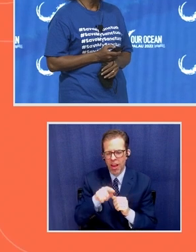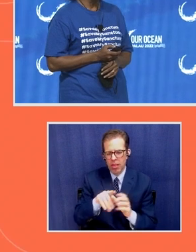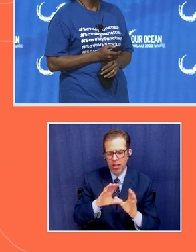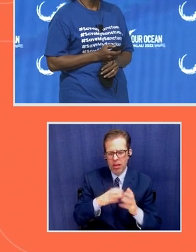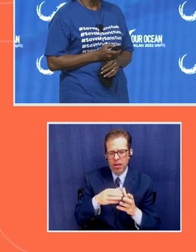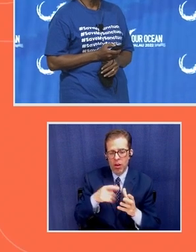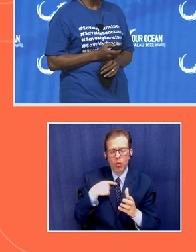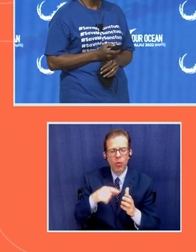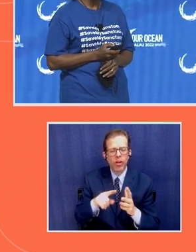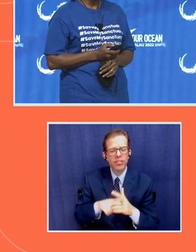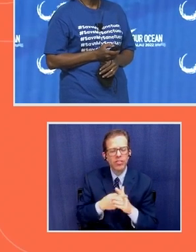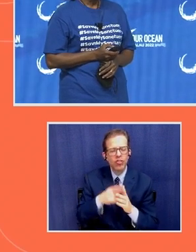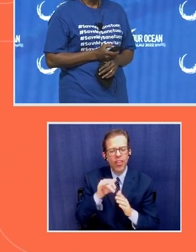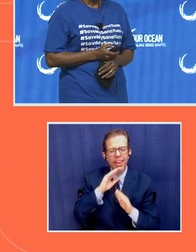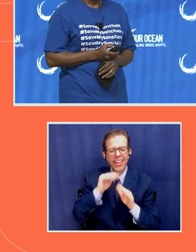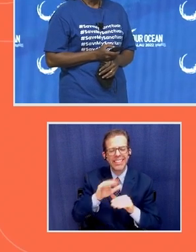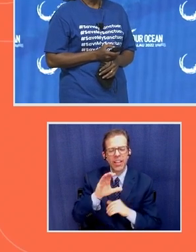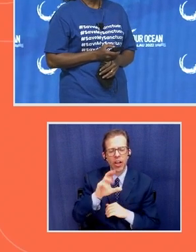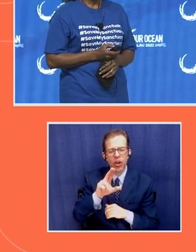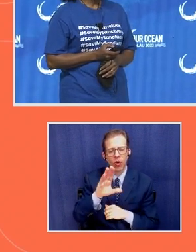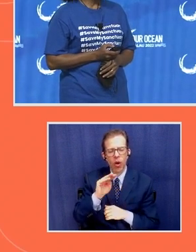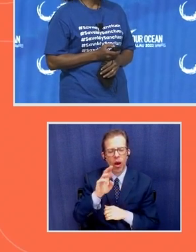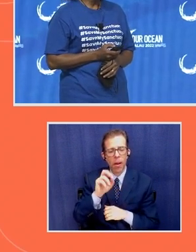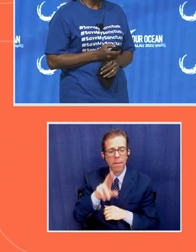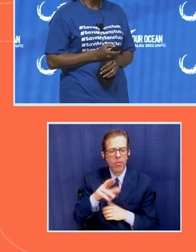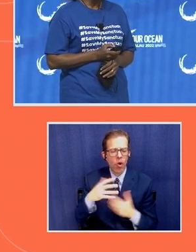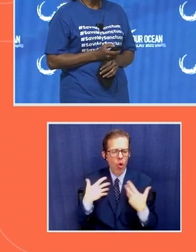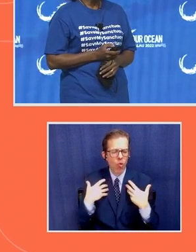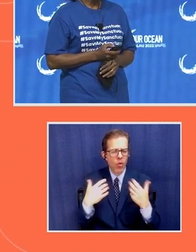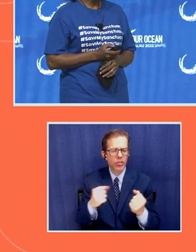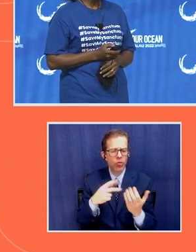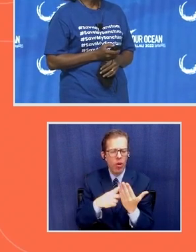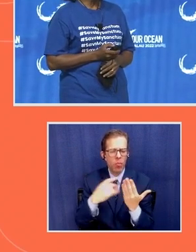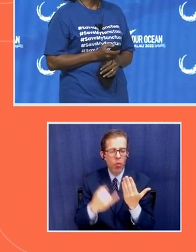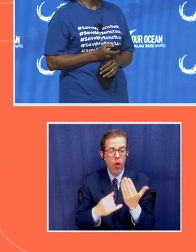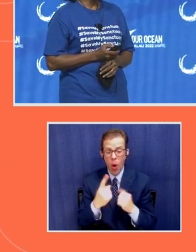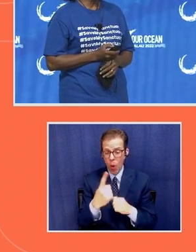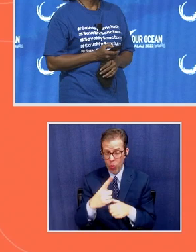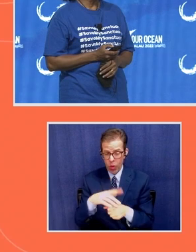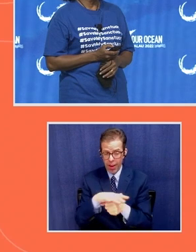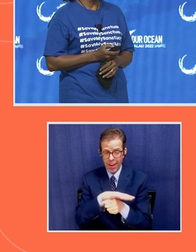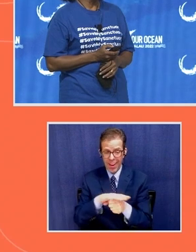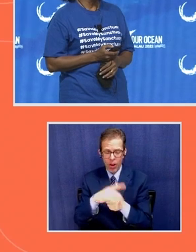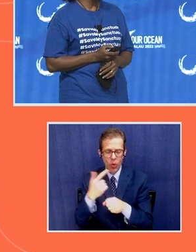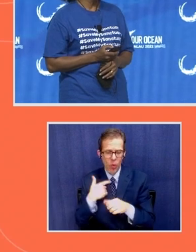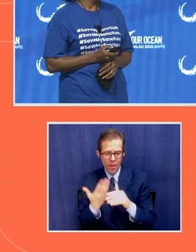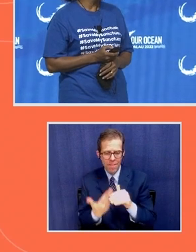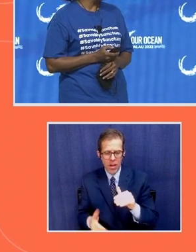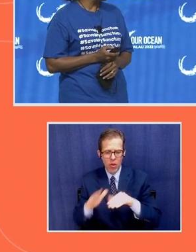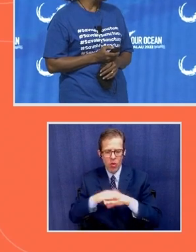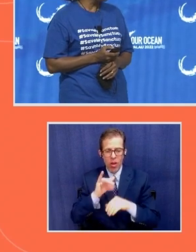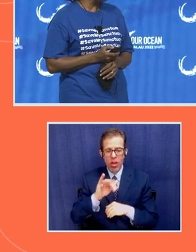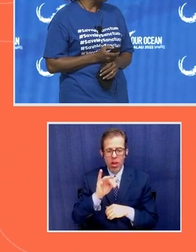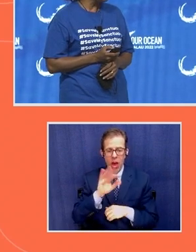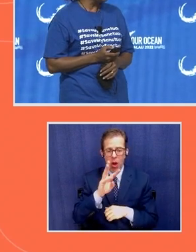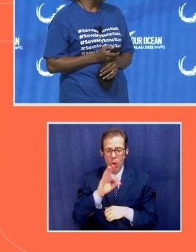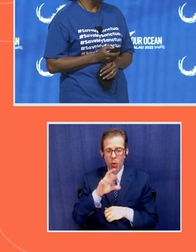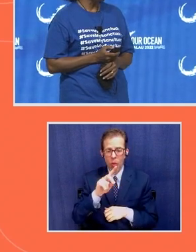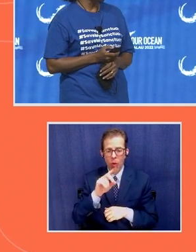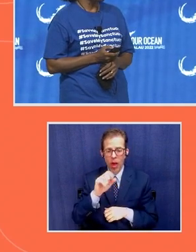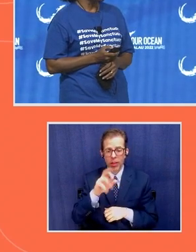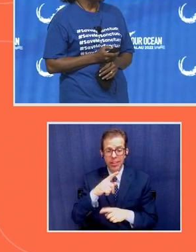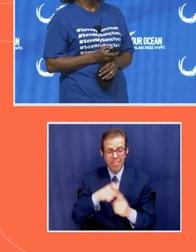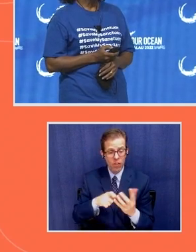restoration project. And at one treatment site, we've increased the wild stock from five individual species